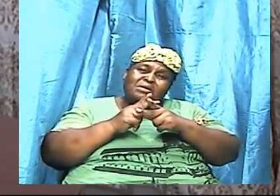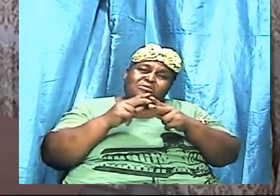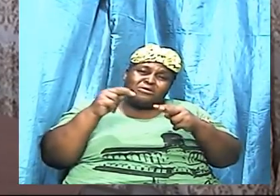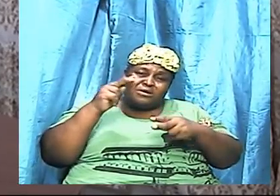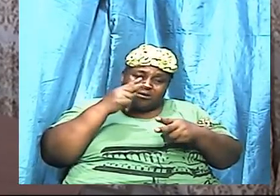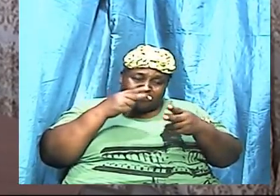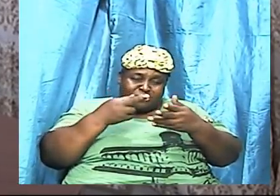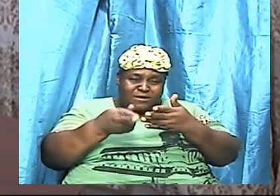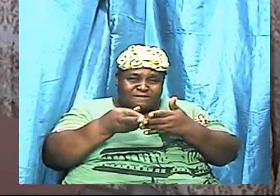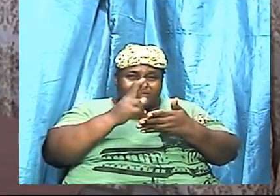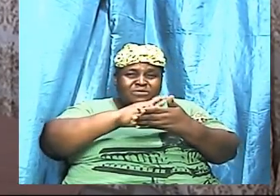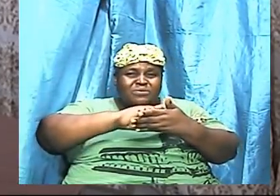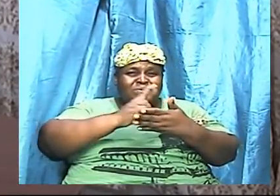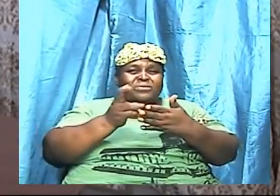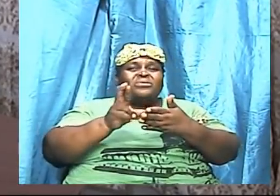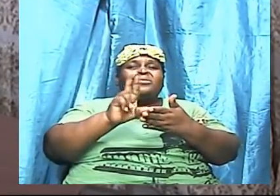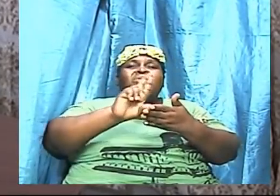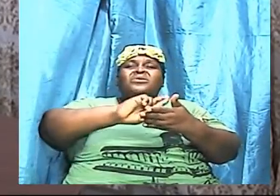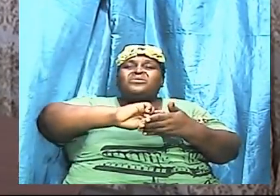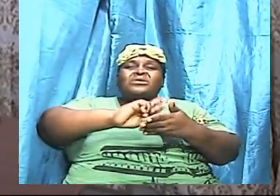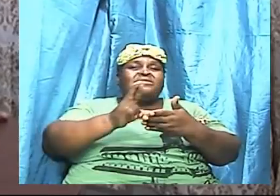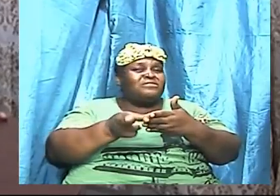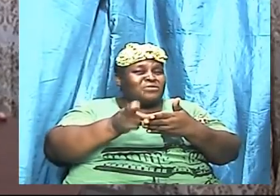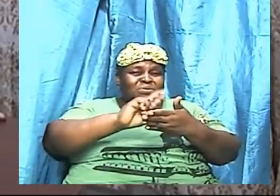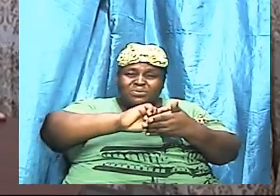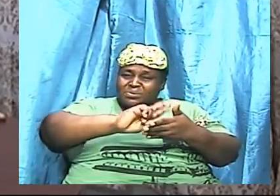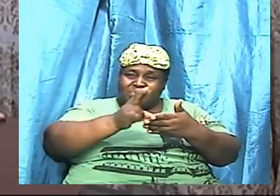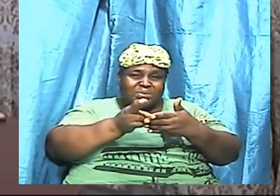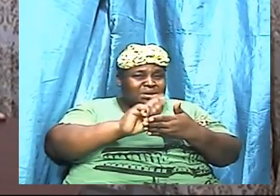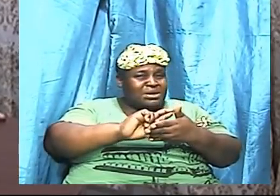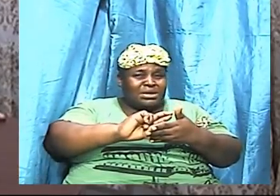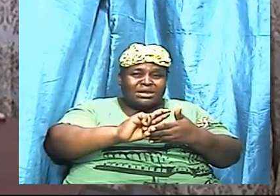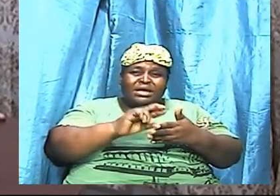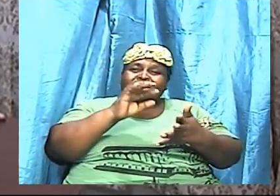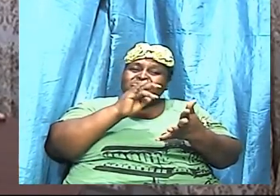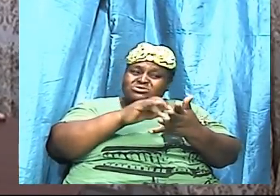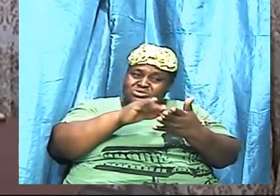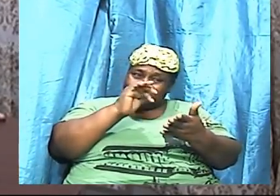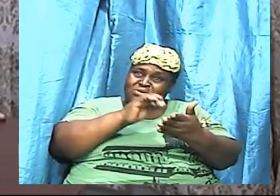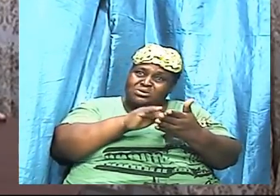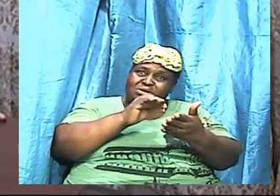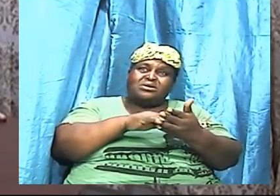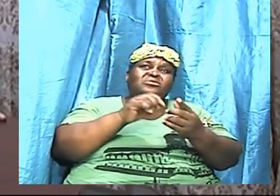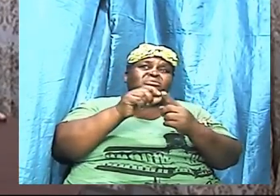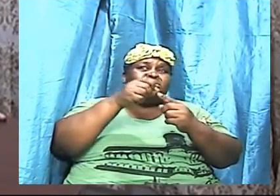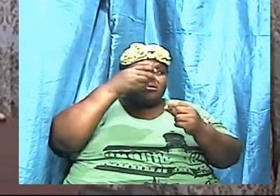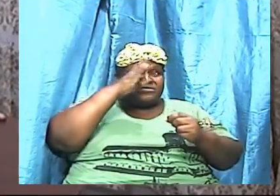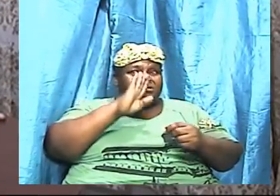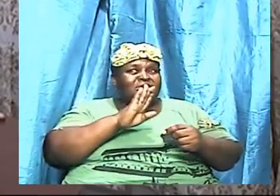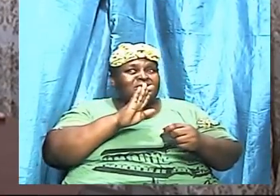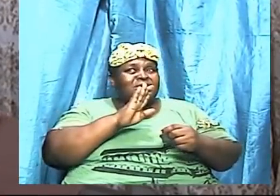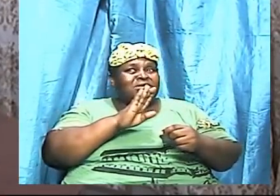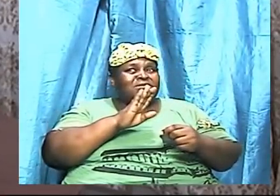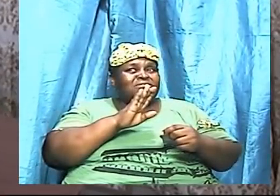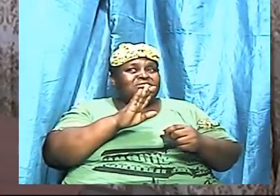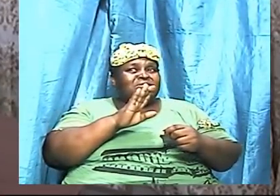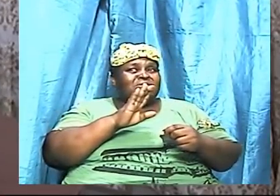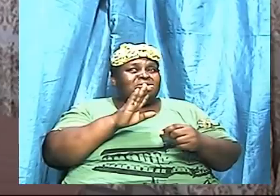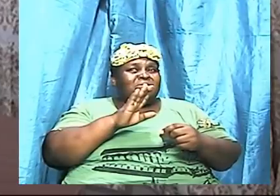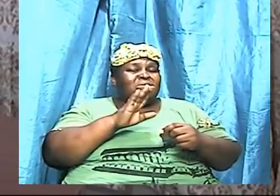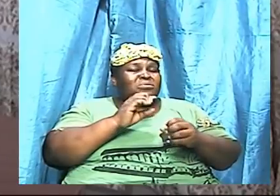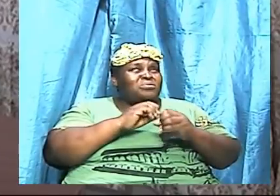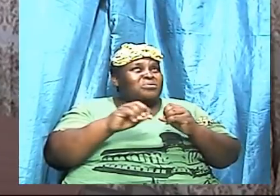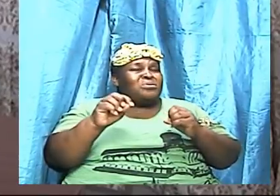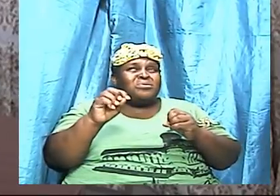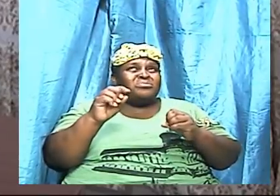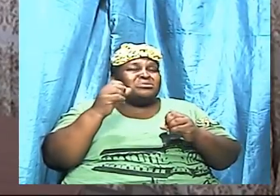won't grasp it fully on the first goal or even the second goal. It is something that we